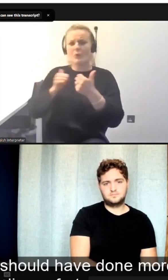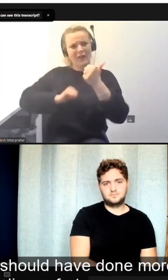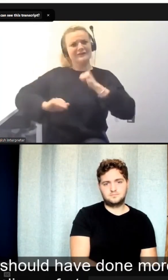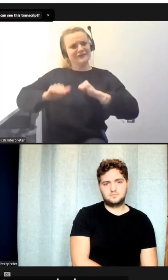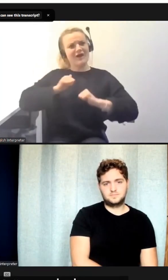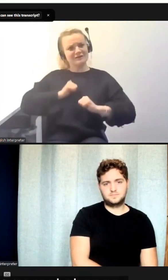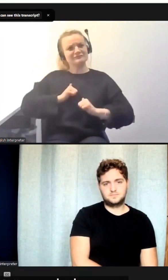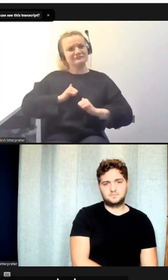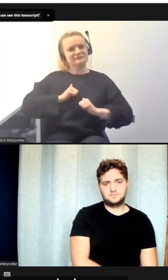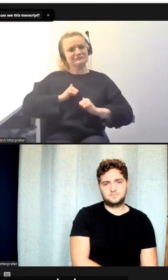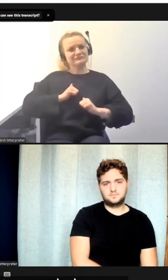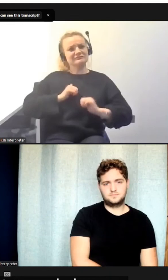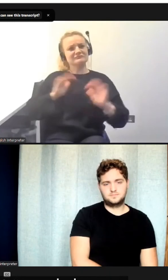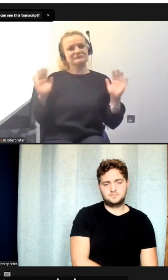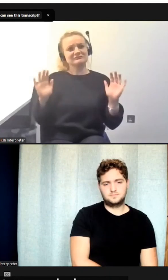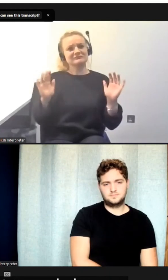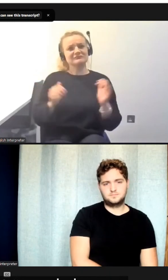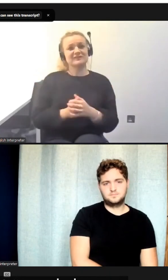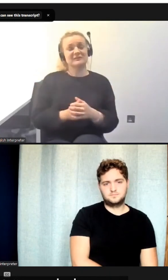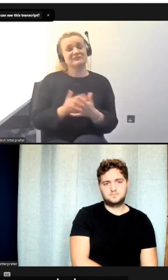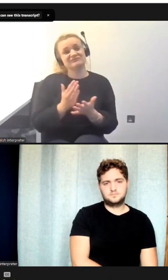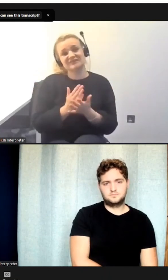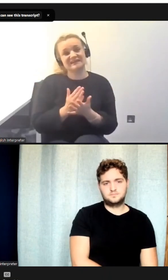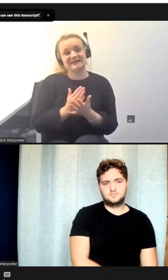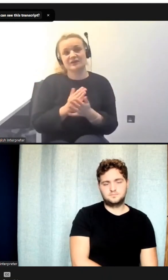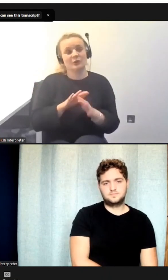discomfort, I don't think there will be any real change.